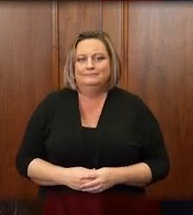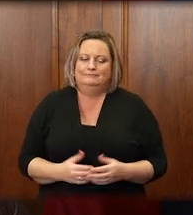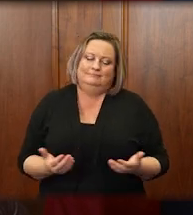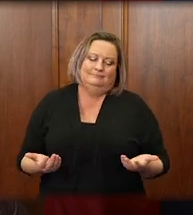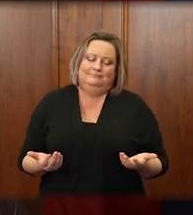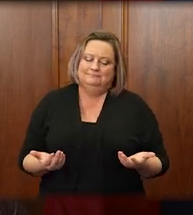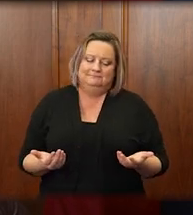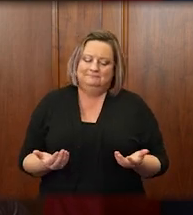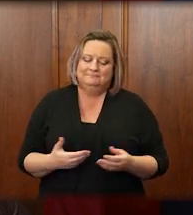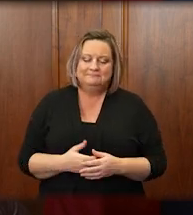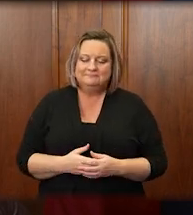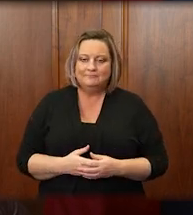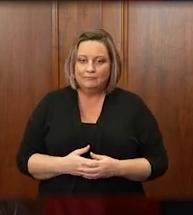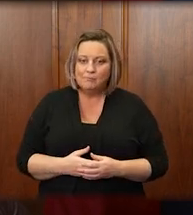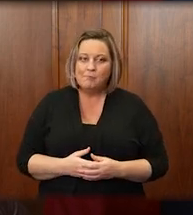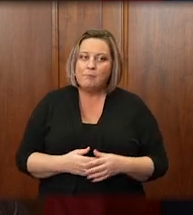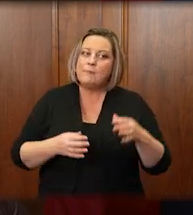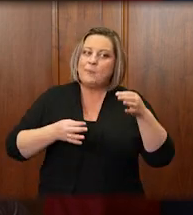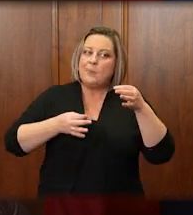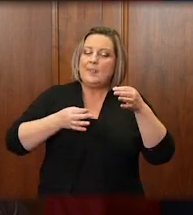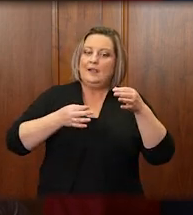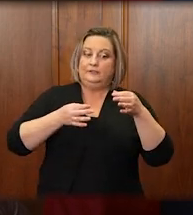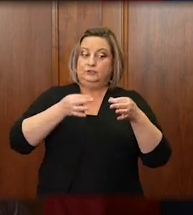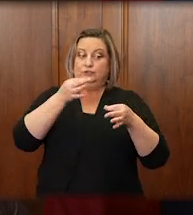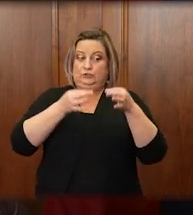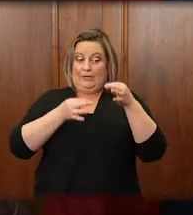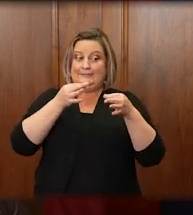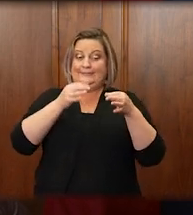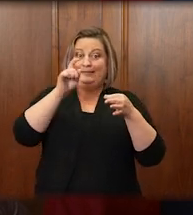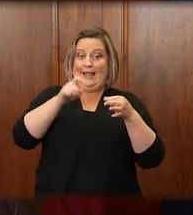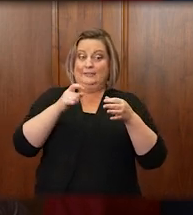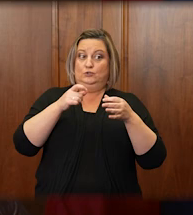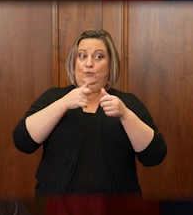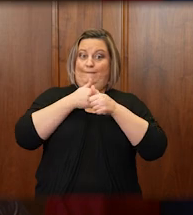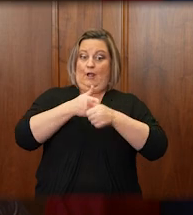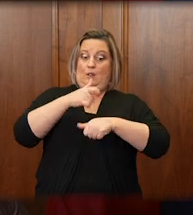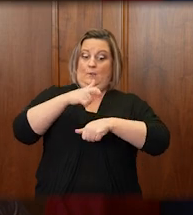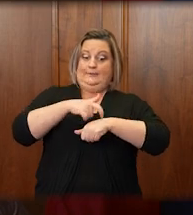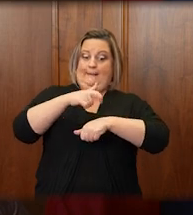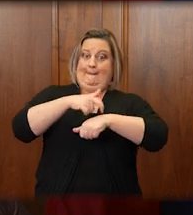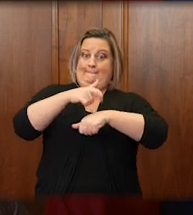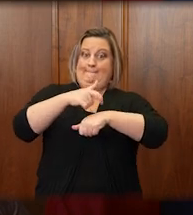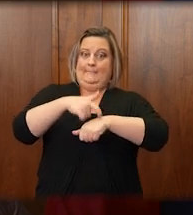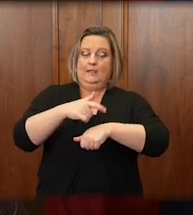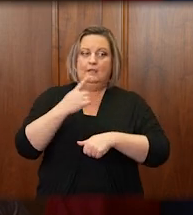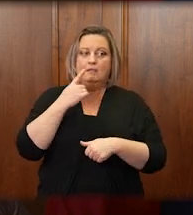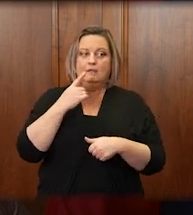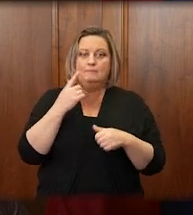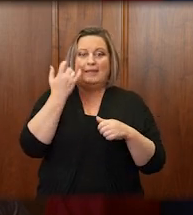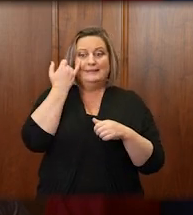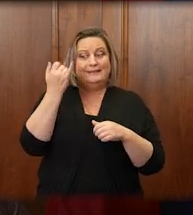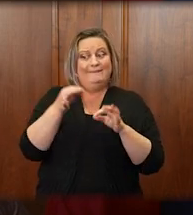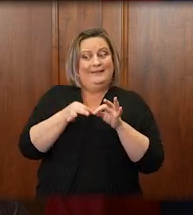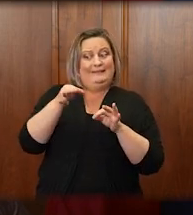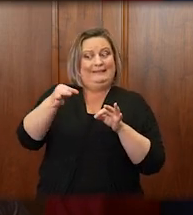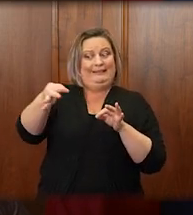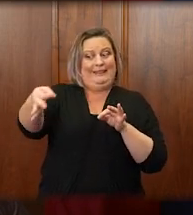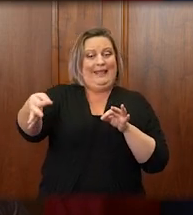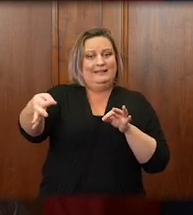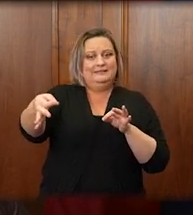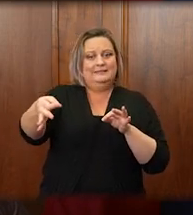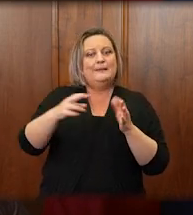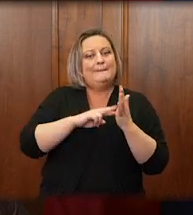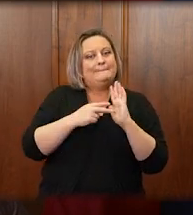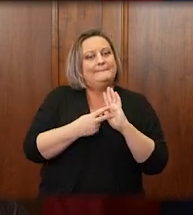Justice must be done in a timely manner, for truly, justice delayed for all practical purposes is in fact justice